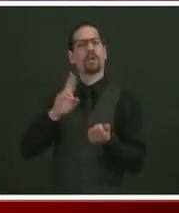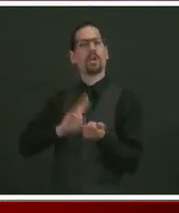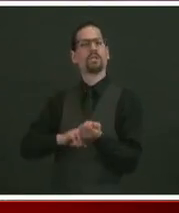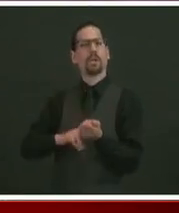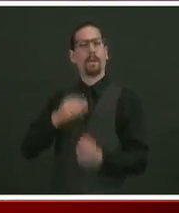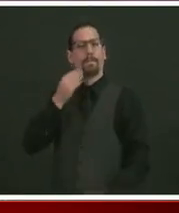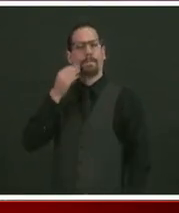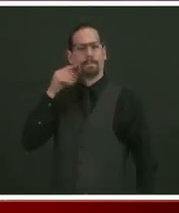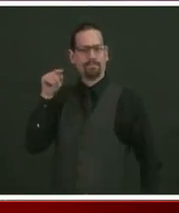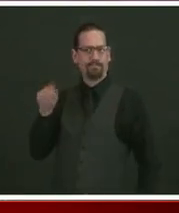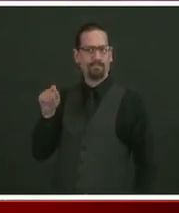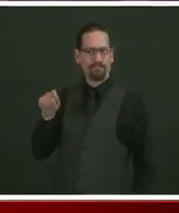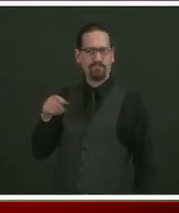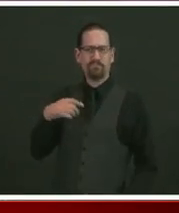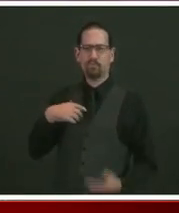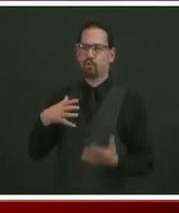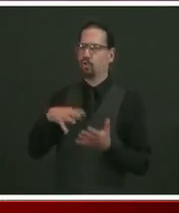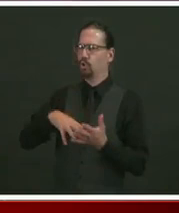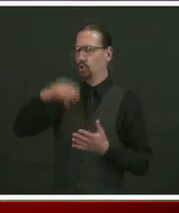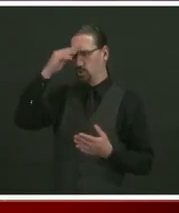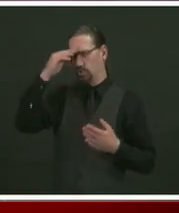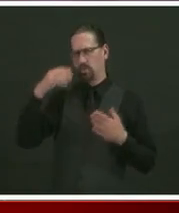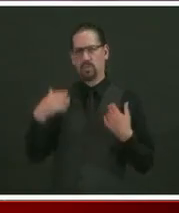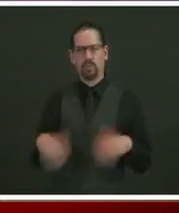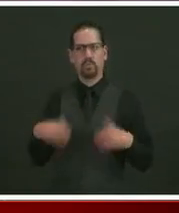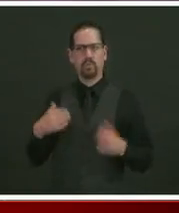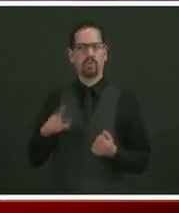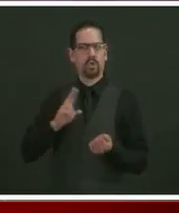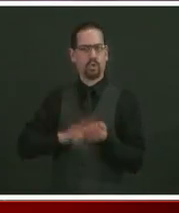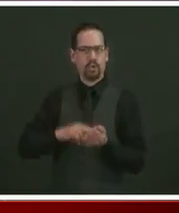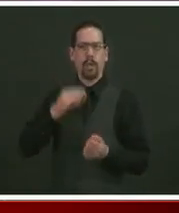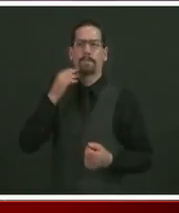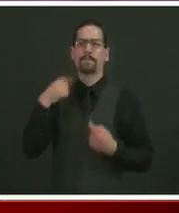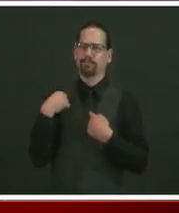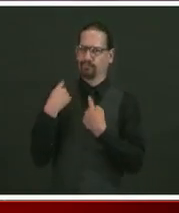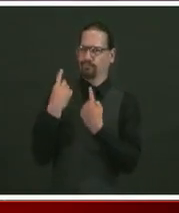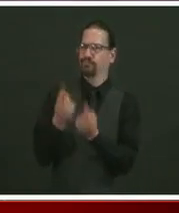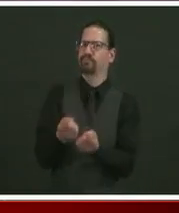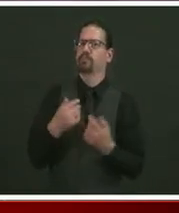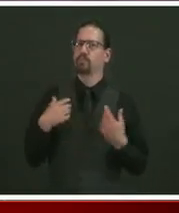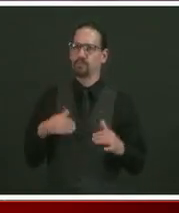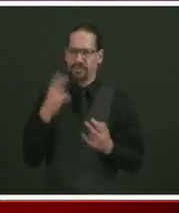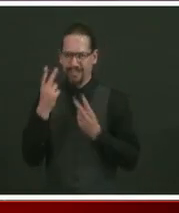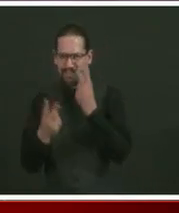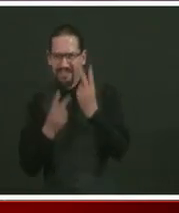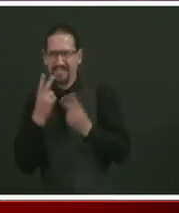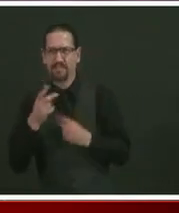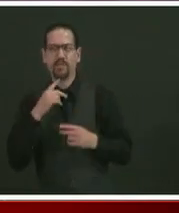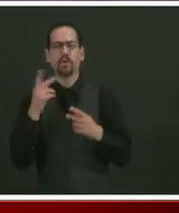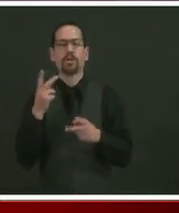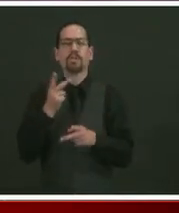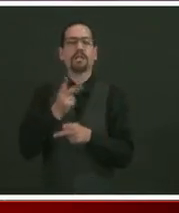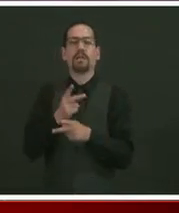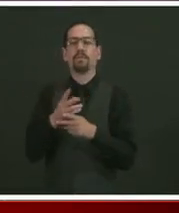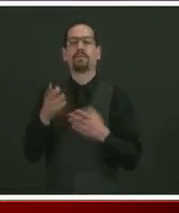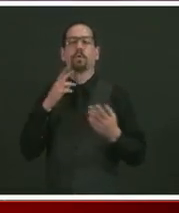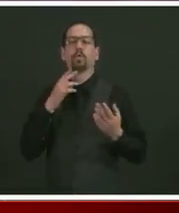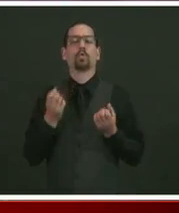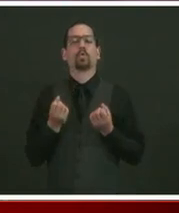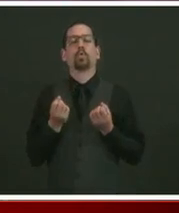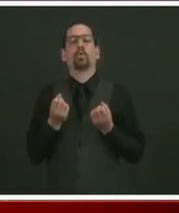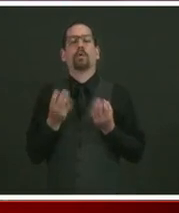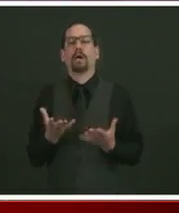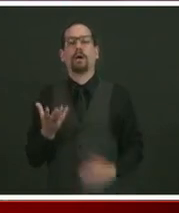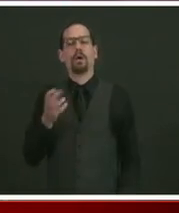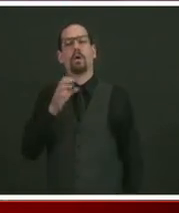you know, we've learned a lot about nursing homes. We've learned that they take care of so many of our loved ones, and we've